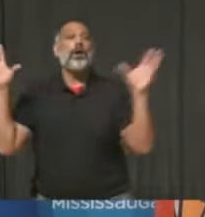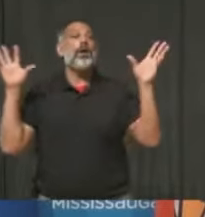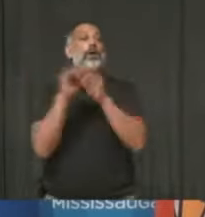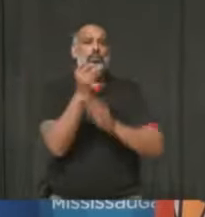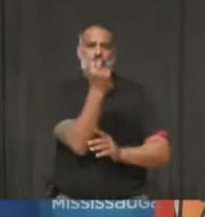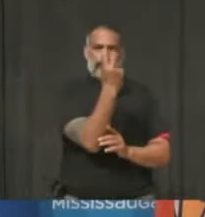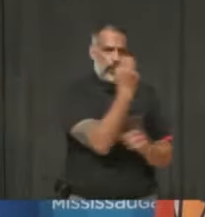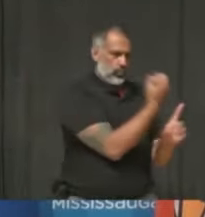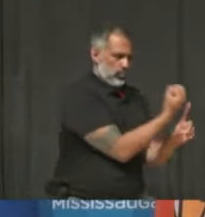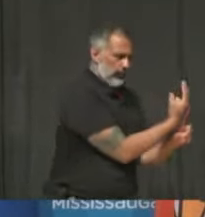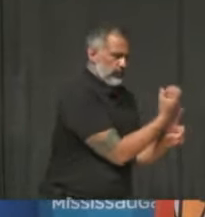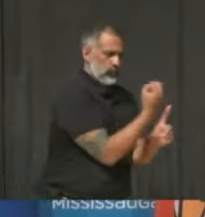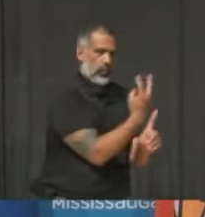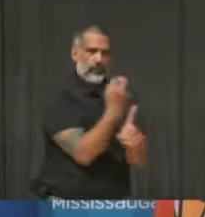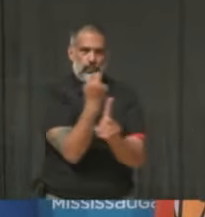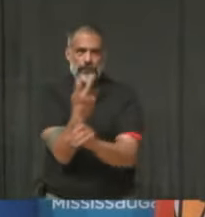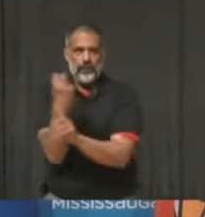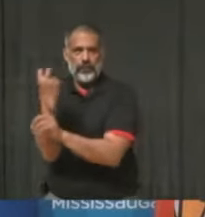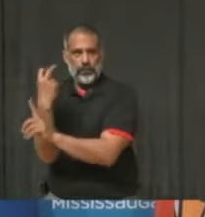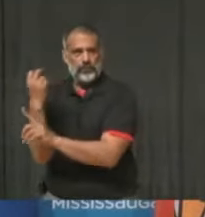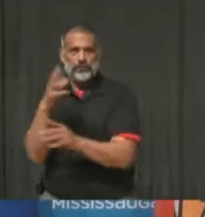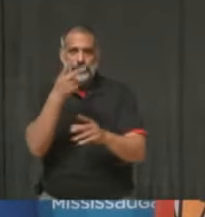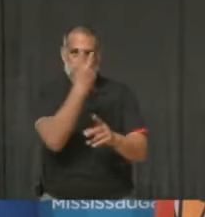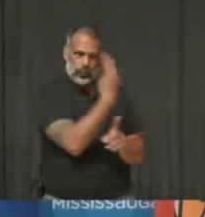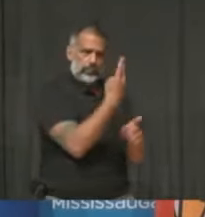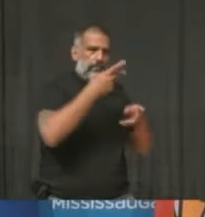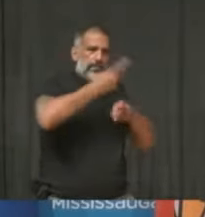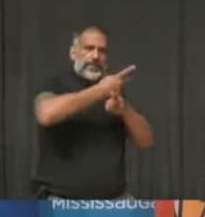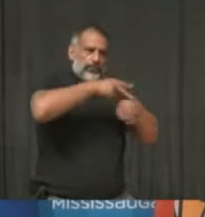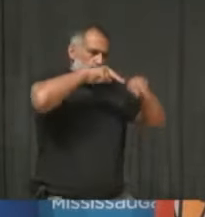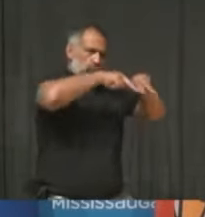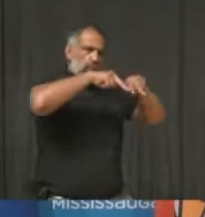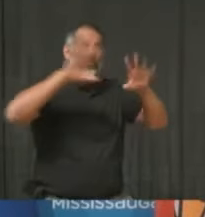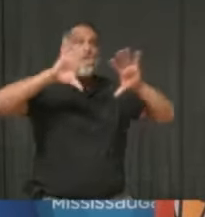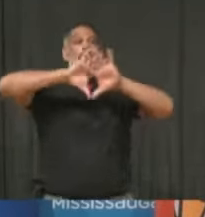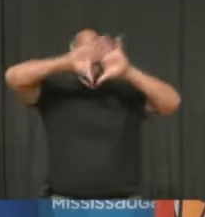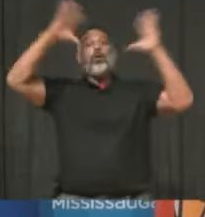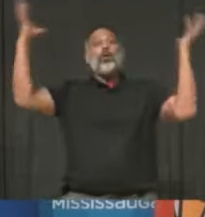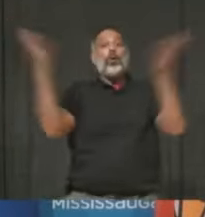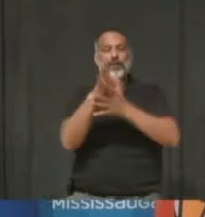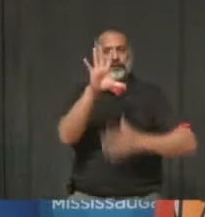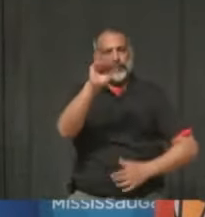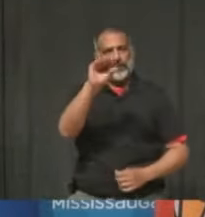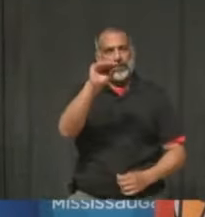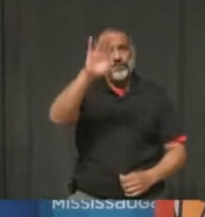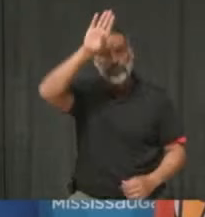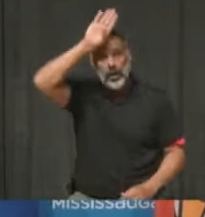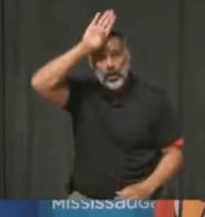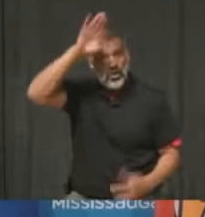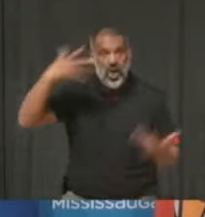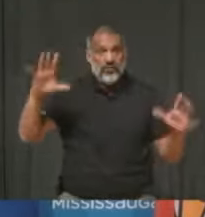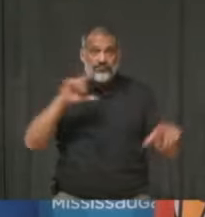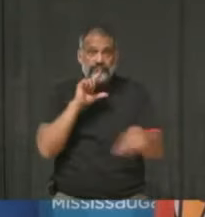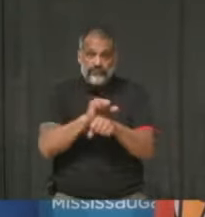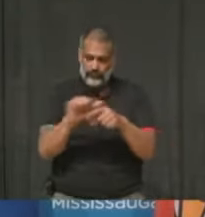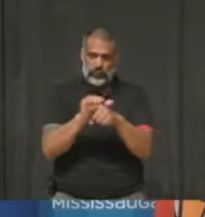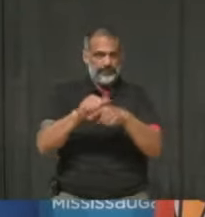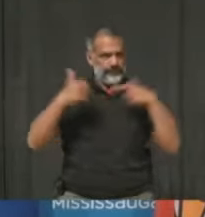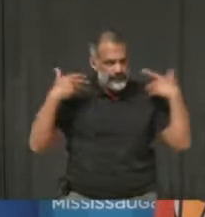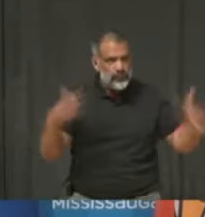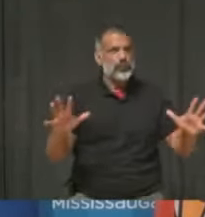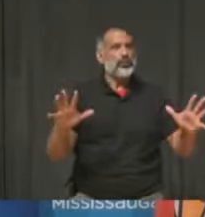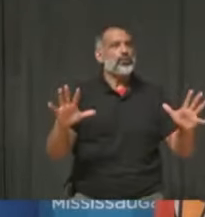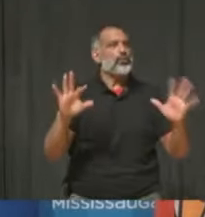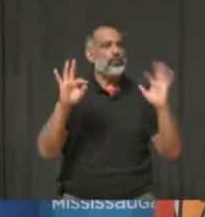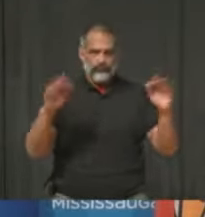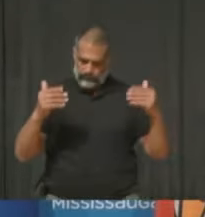plus two supervisors. So a total of 50 firefighters have been trained to work in the vaccination clinics.